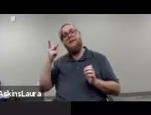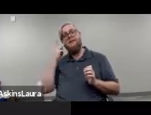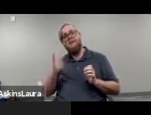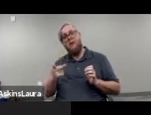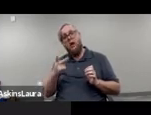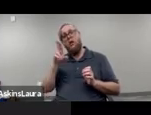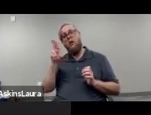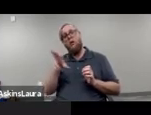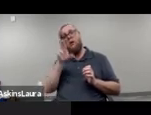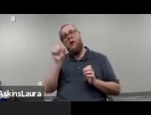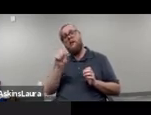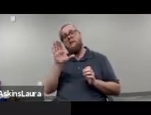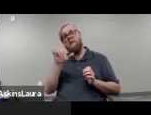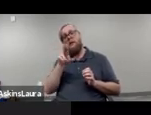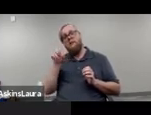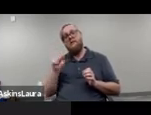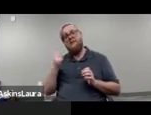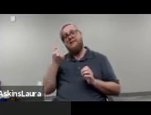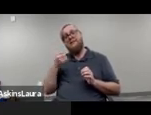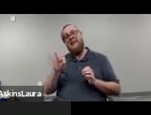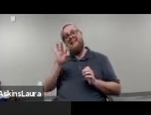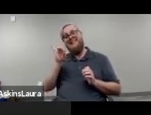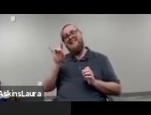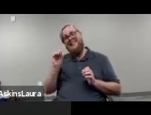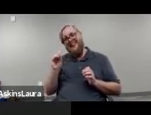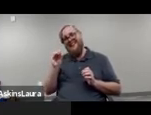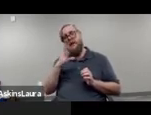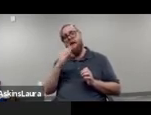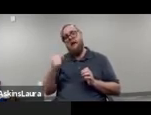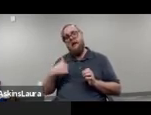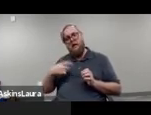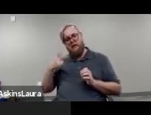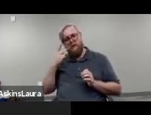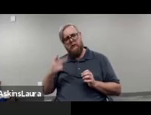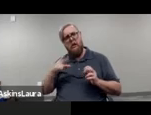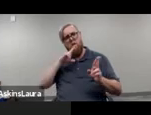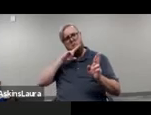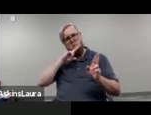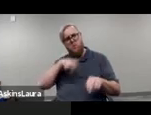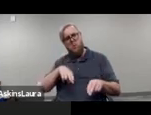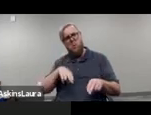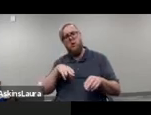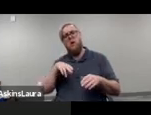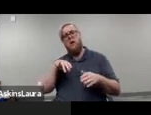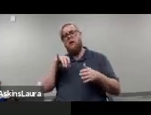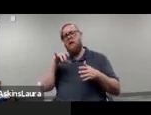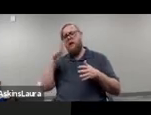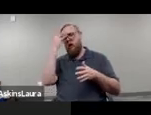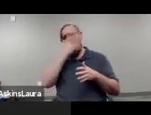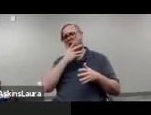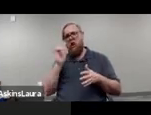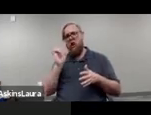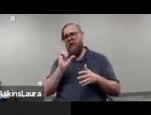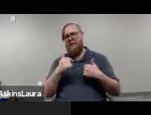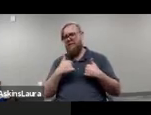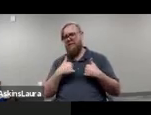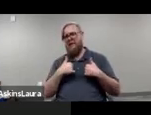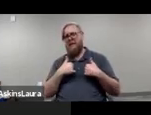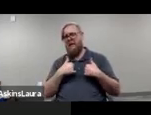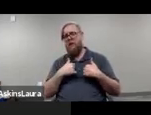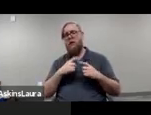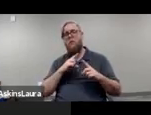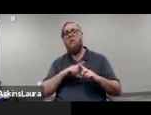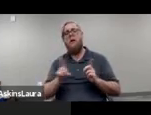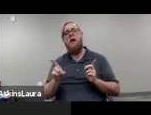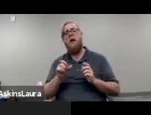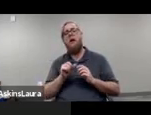U.S. in 1980 and I saw that report you know it looked like me you know so